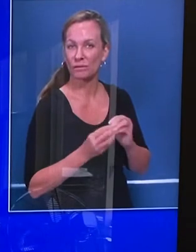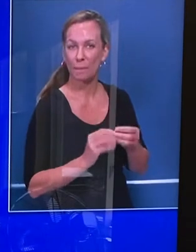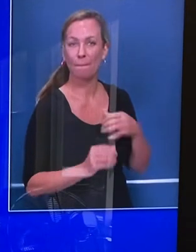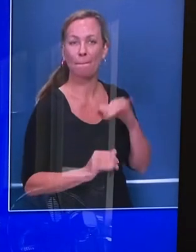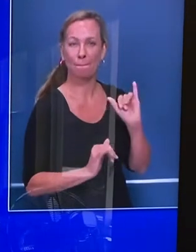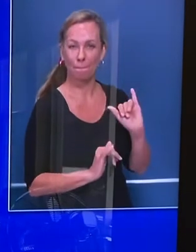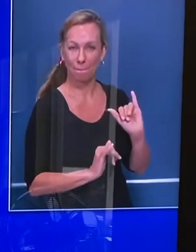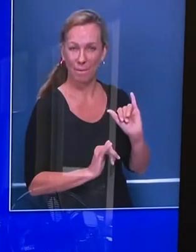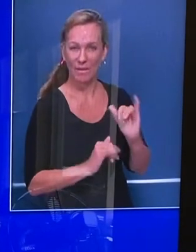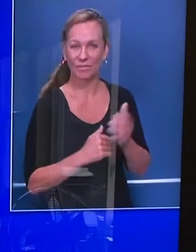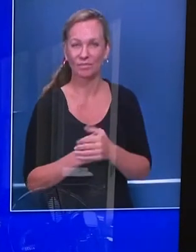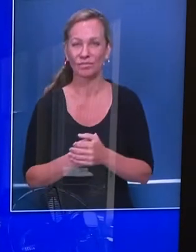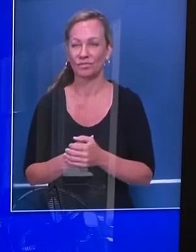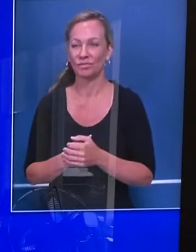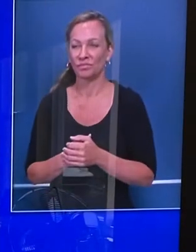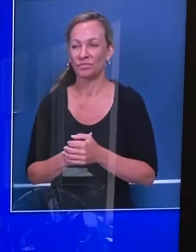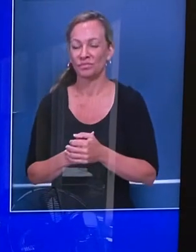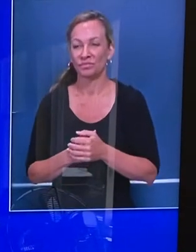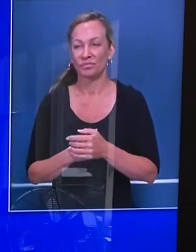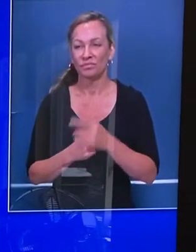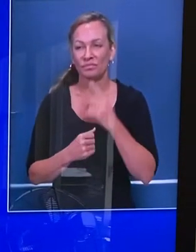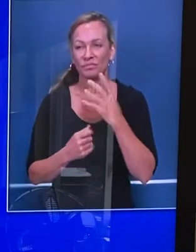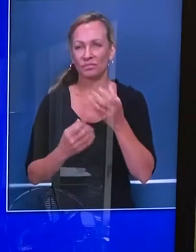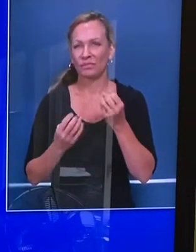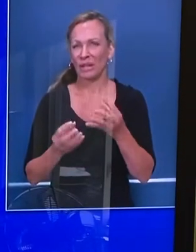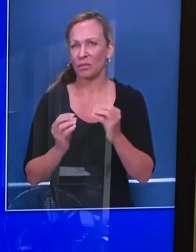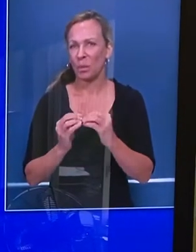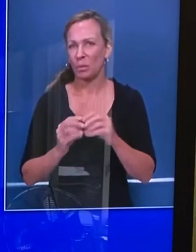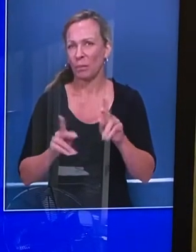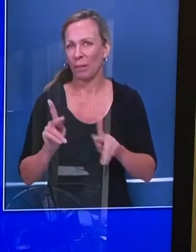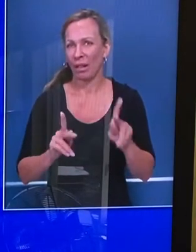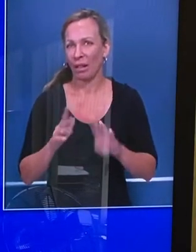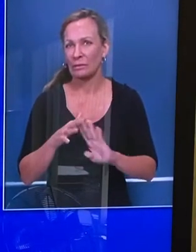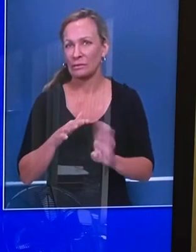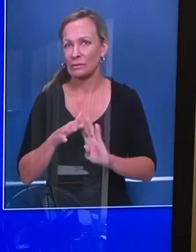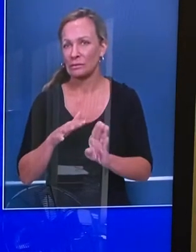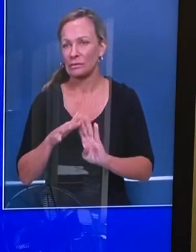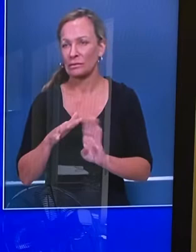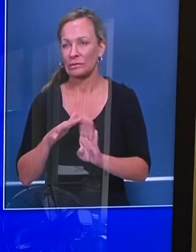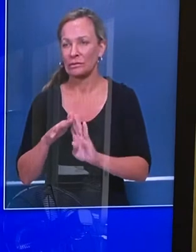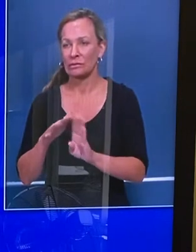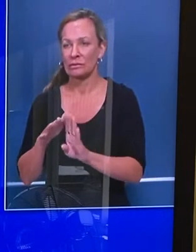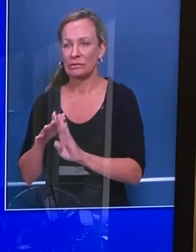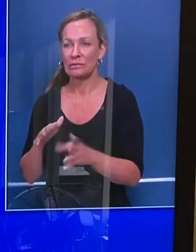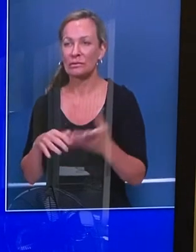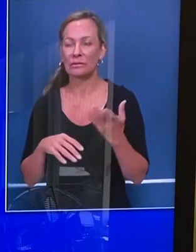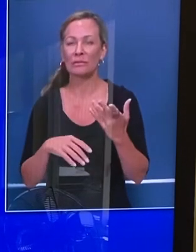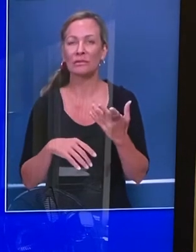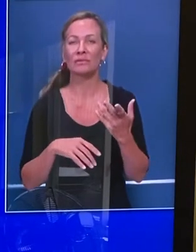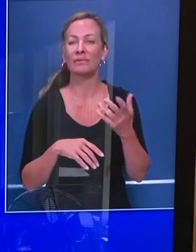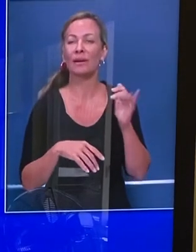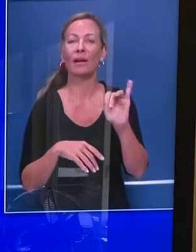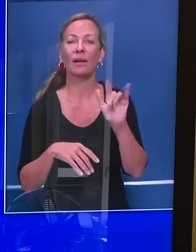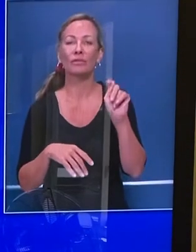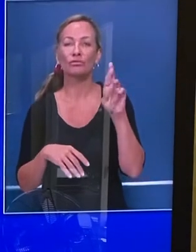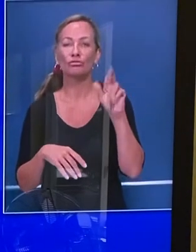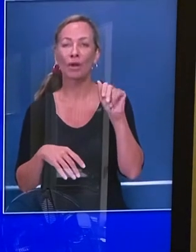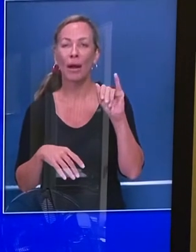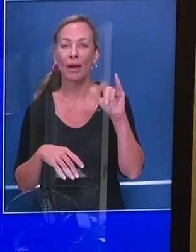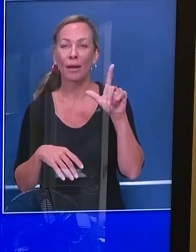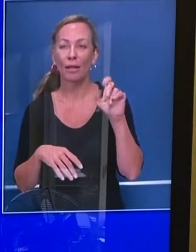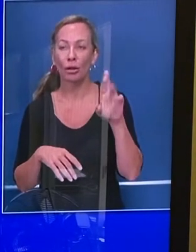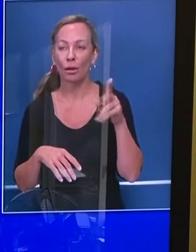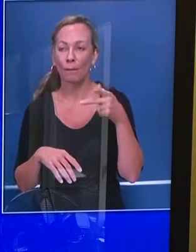more that have been evacuated, including into trailer parks. I visited one of those trailer parks in the Santa Cruz area yesterday